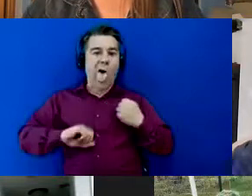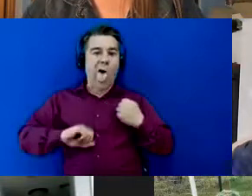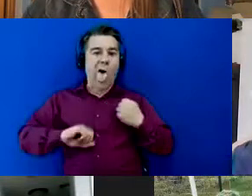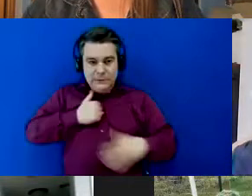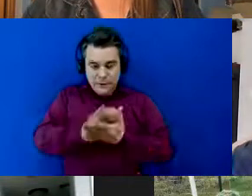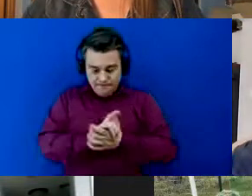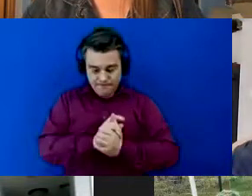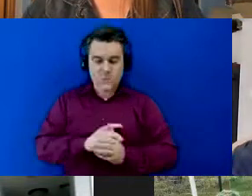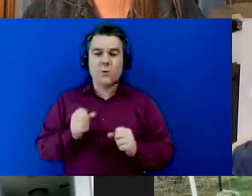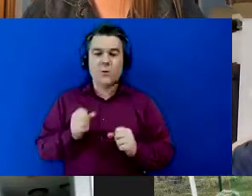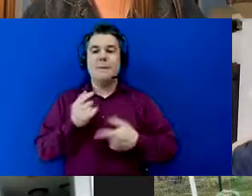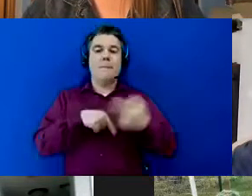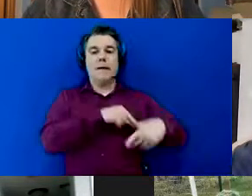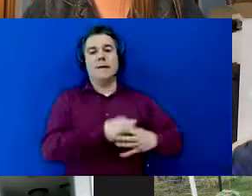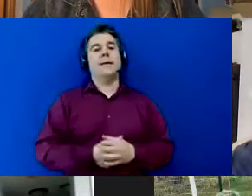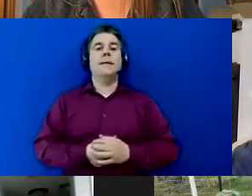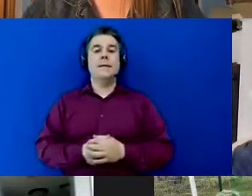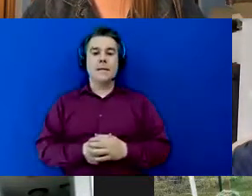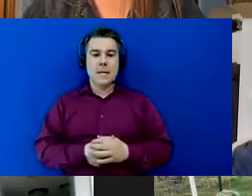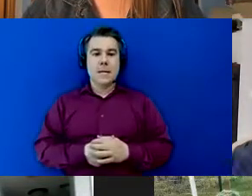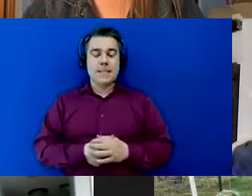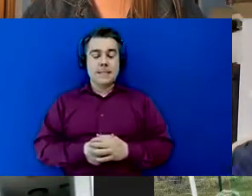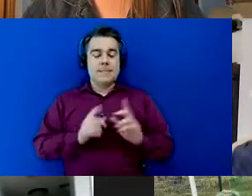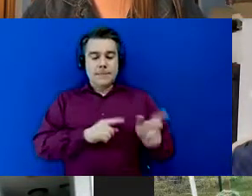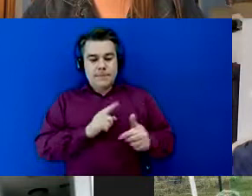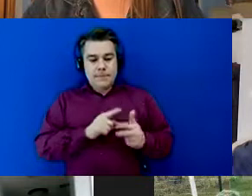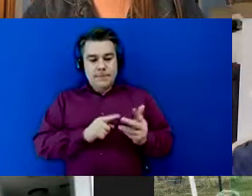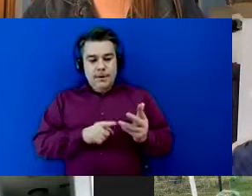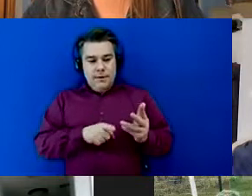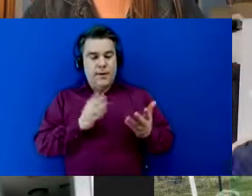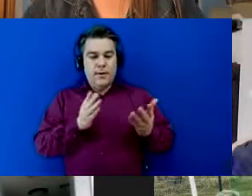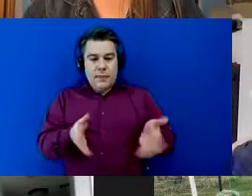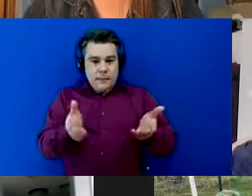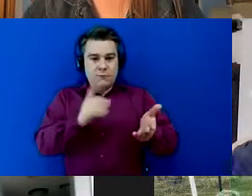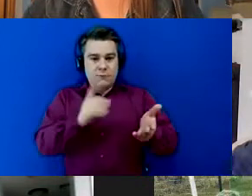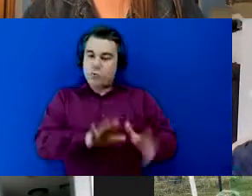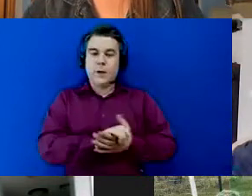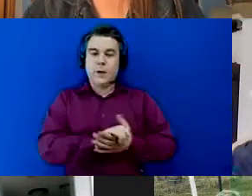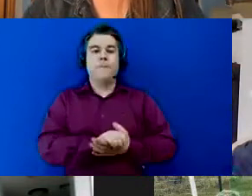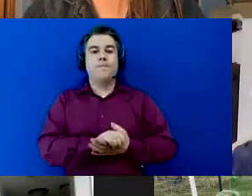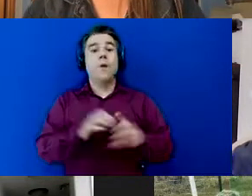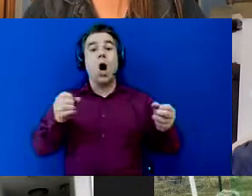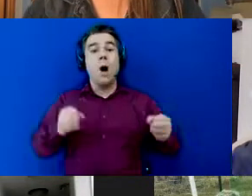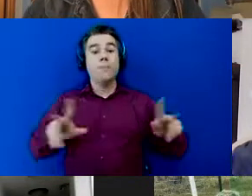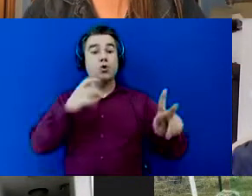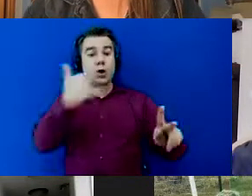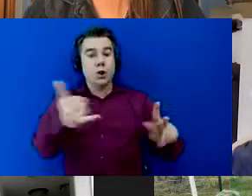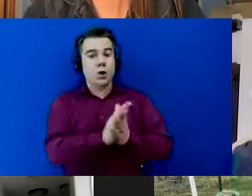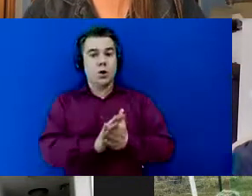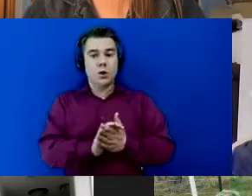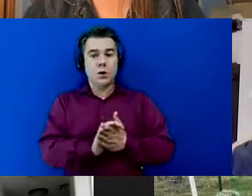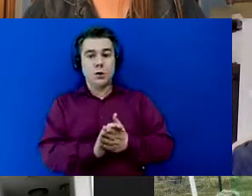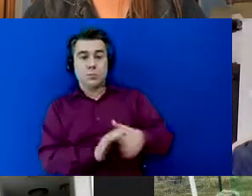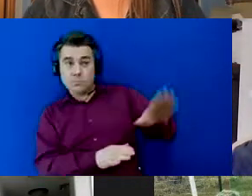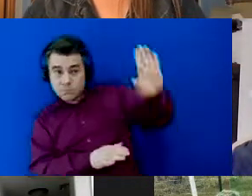here we've got all that these incentives are so great um opportunity call um